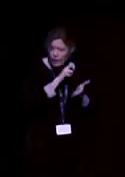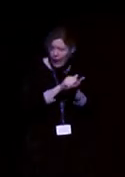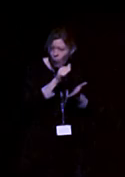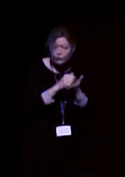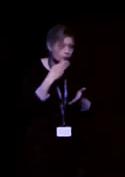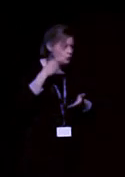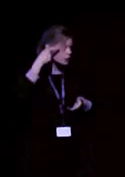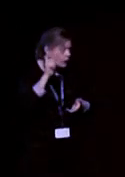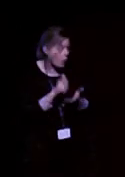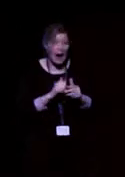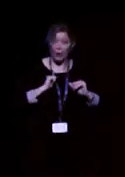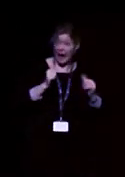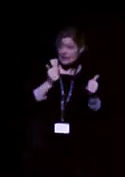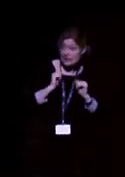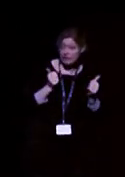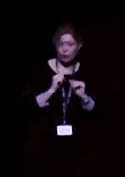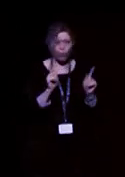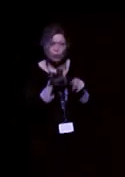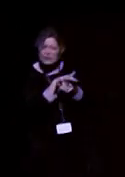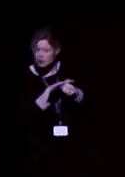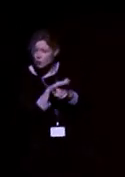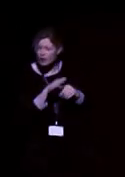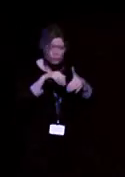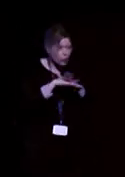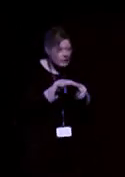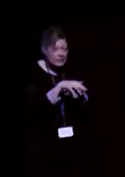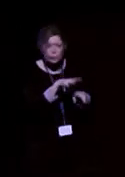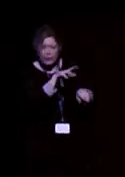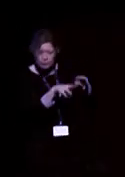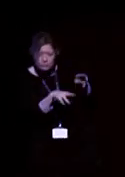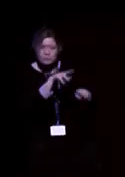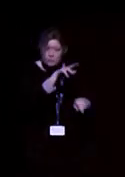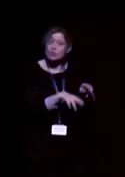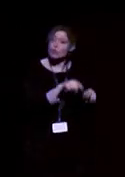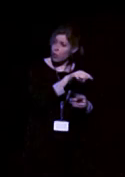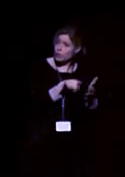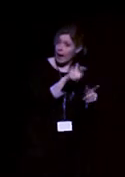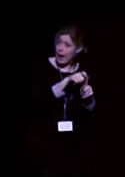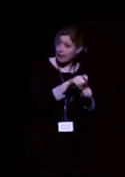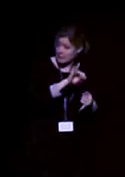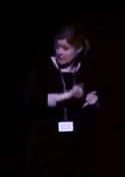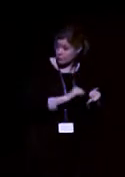active you are or what situations you're in. And that's something that's being really developed at the moment.